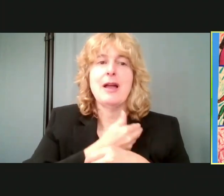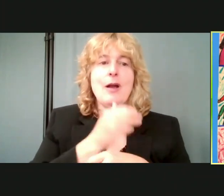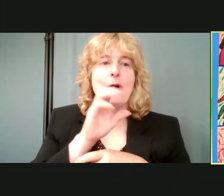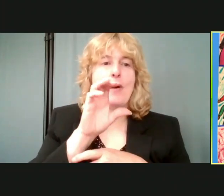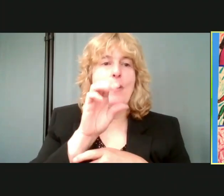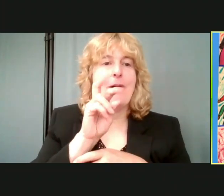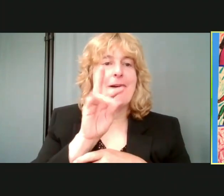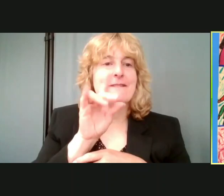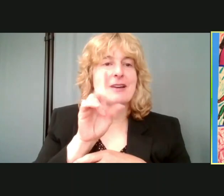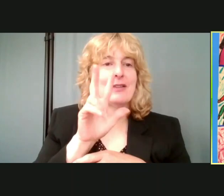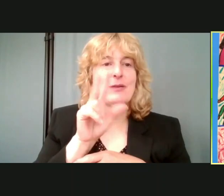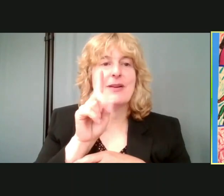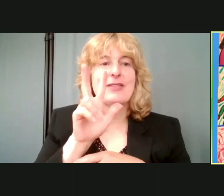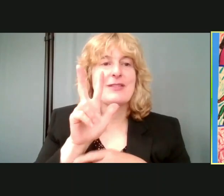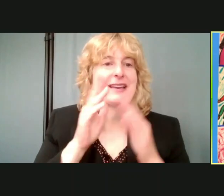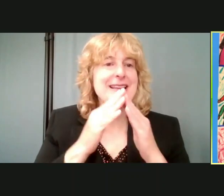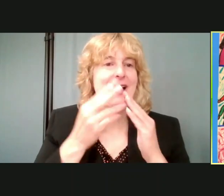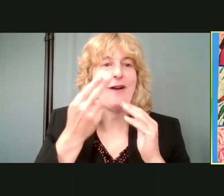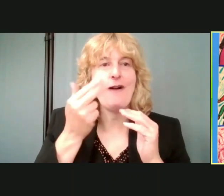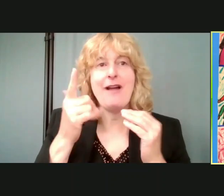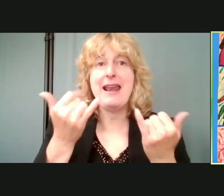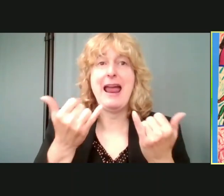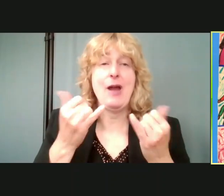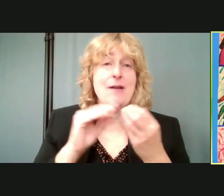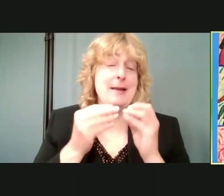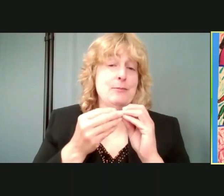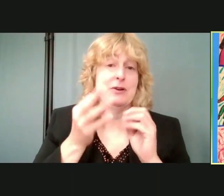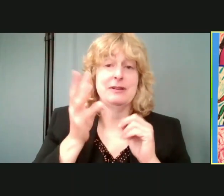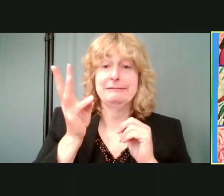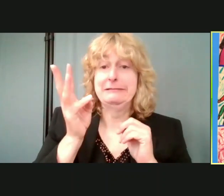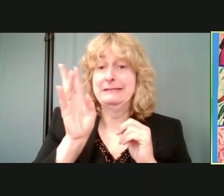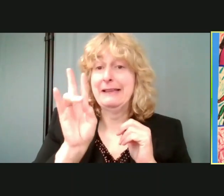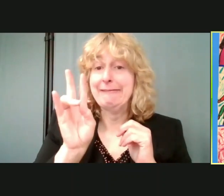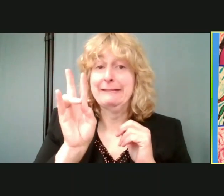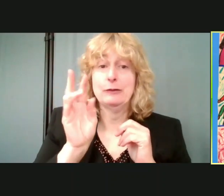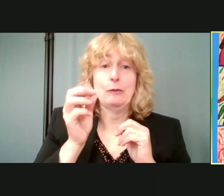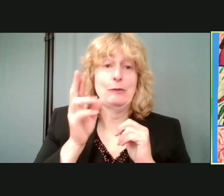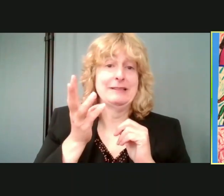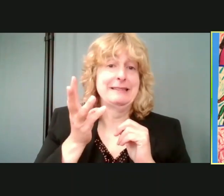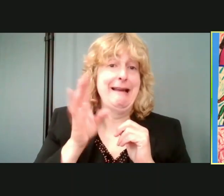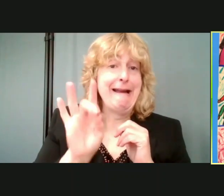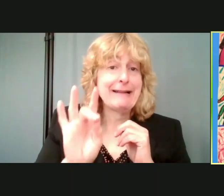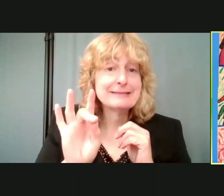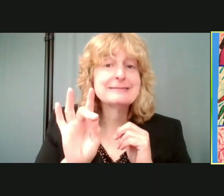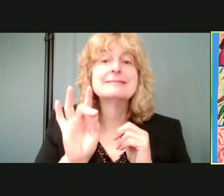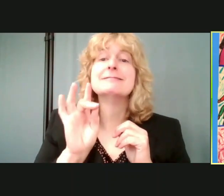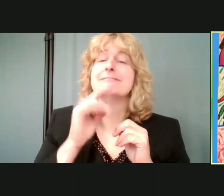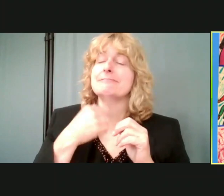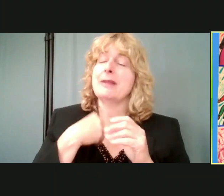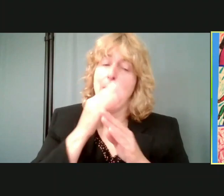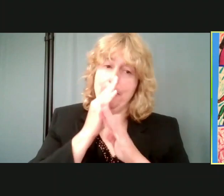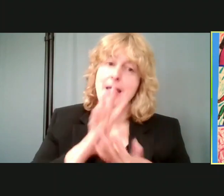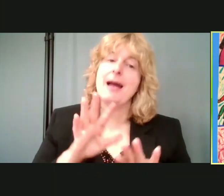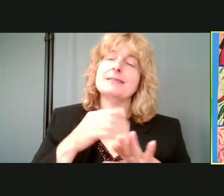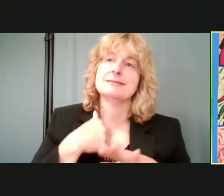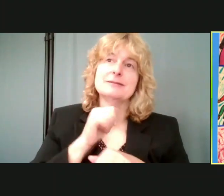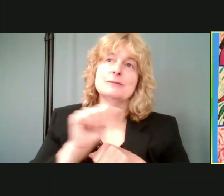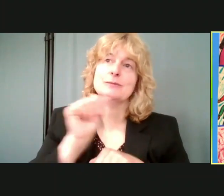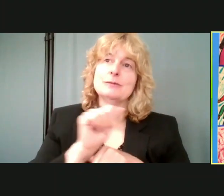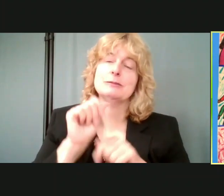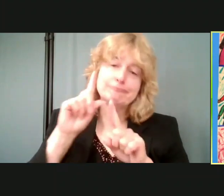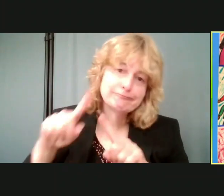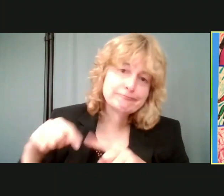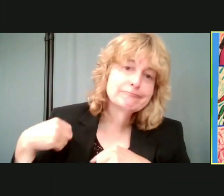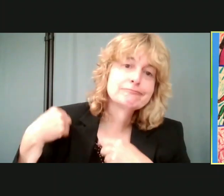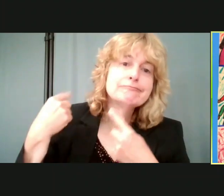program number 67 or 68. And I'm blessed to have been with this work from the beginning. My name is Jametta Lilly,